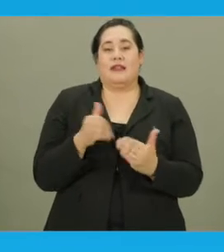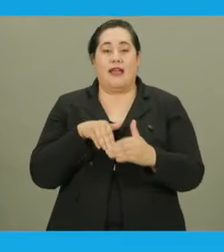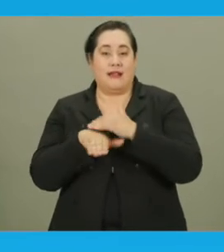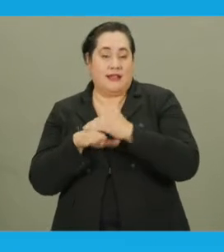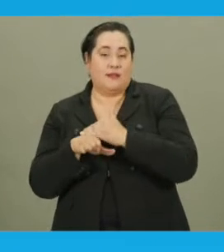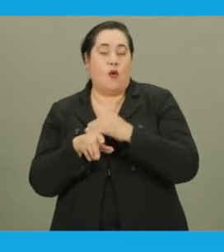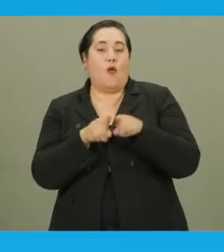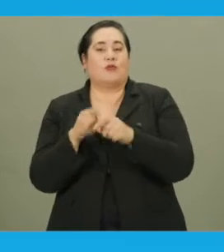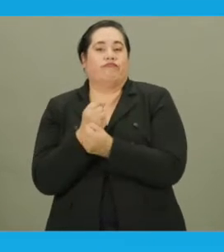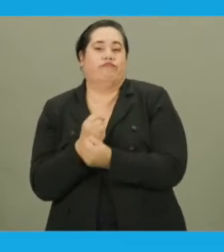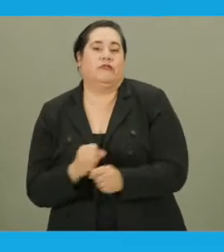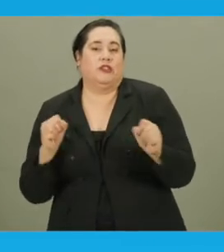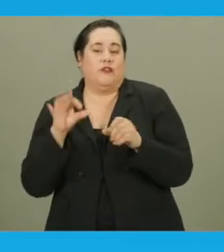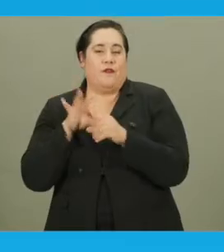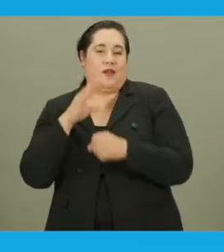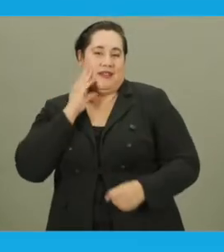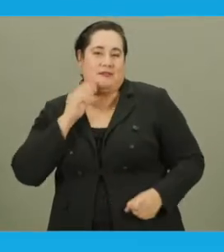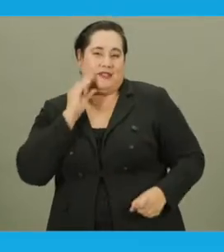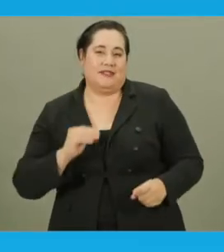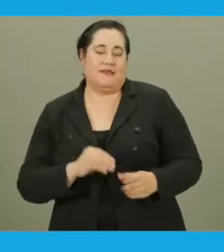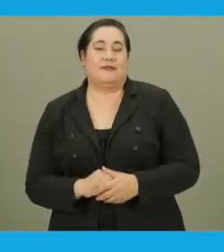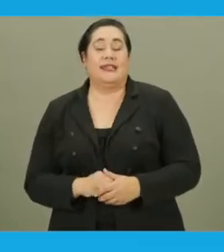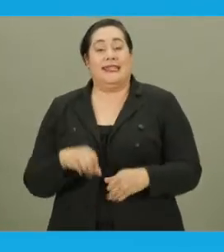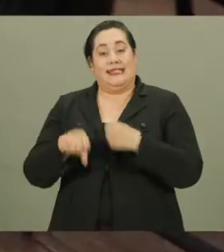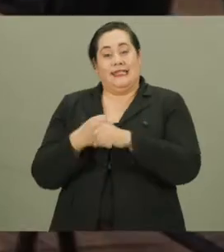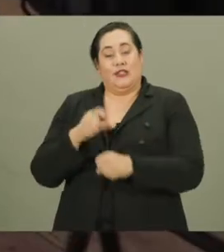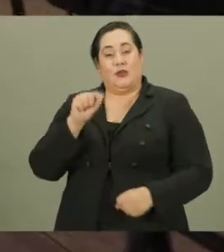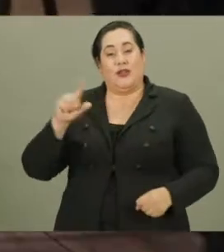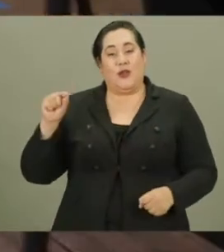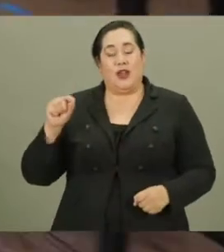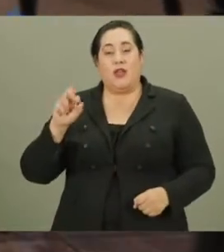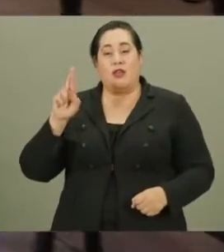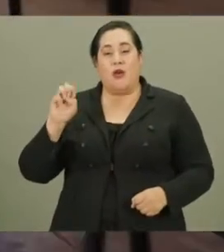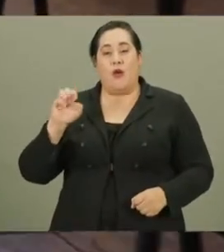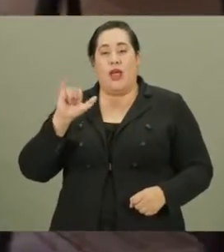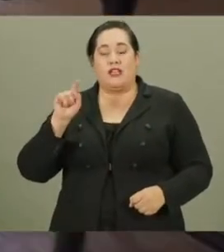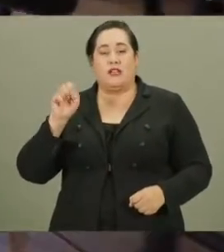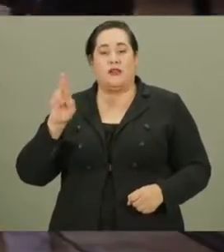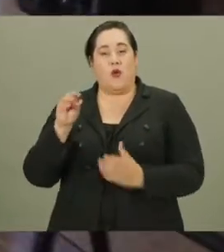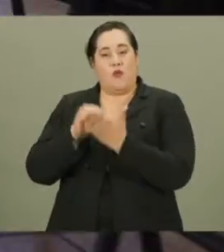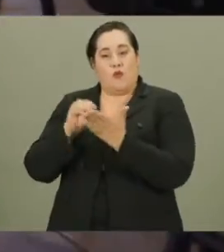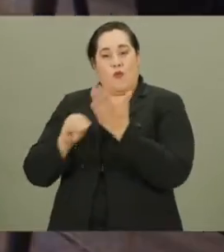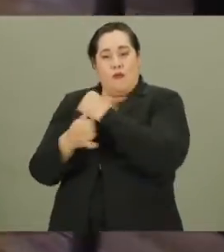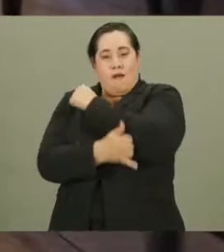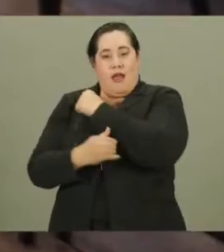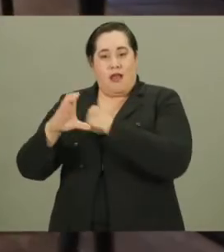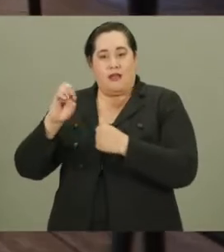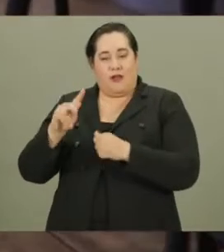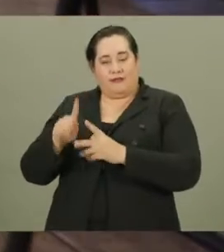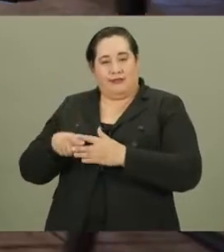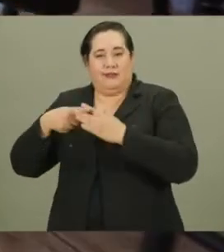convenient, accessible, and secure voting experience. In 2020, the Registrar-Recorder County Clerk